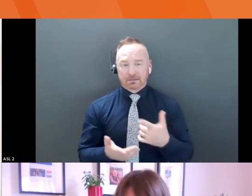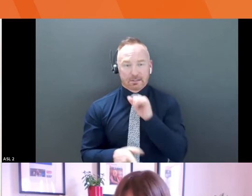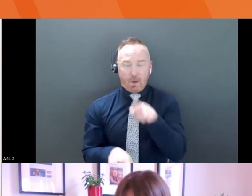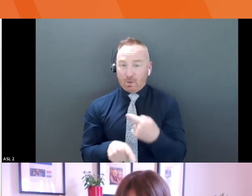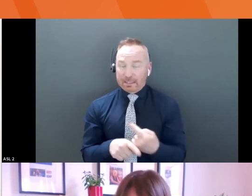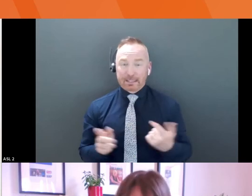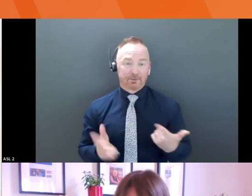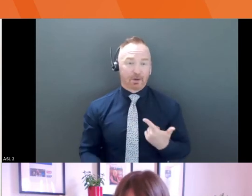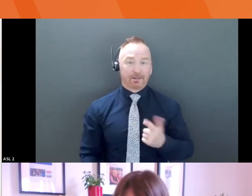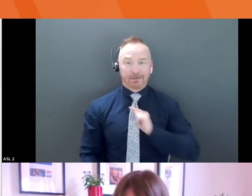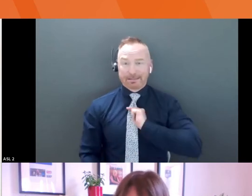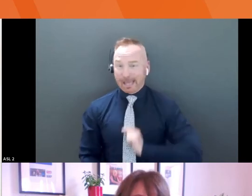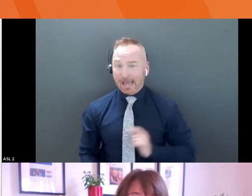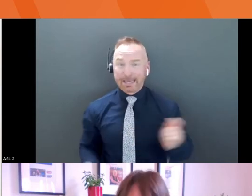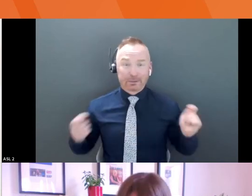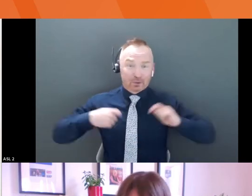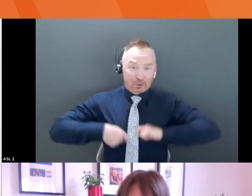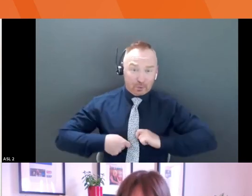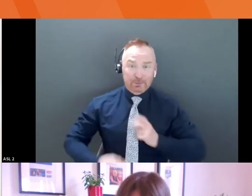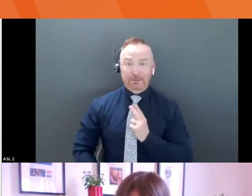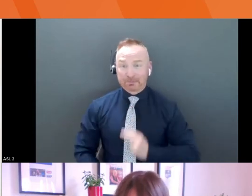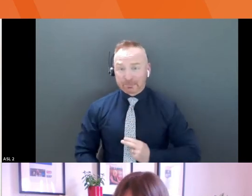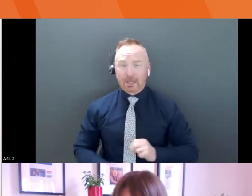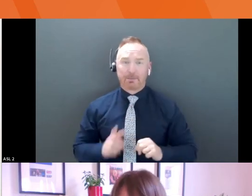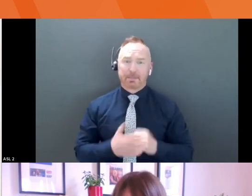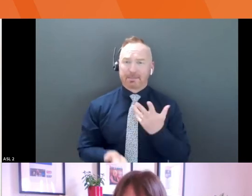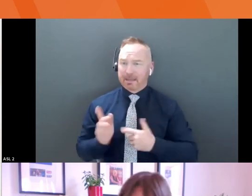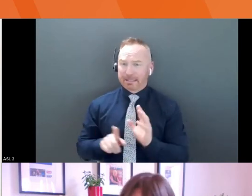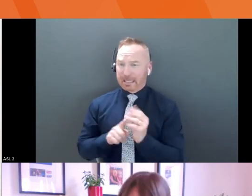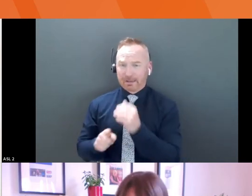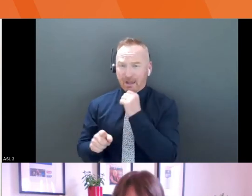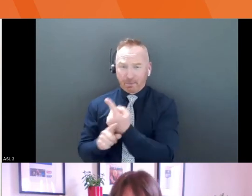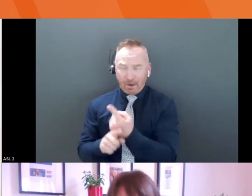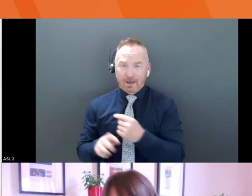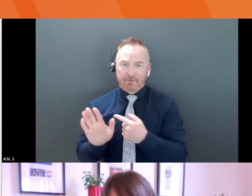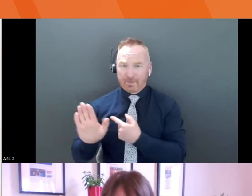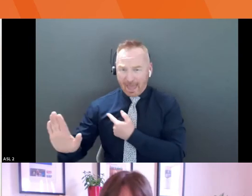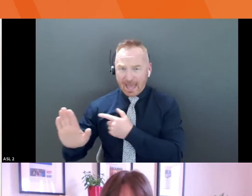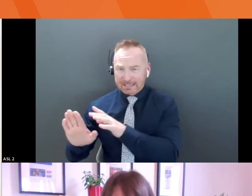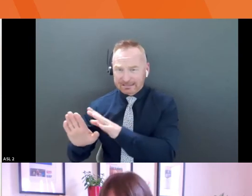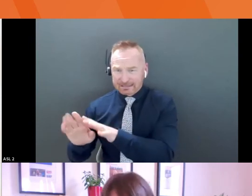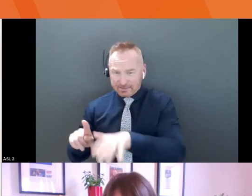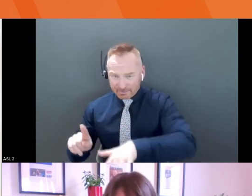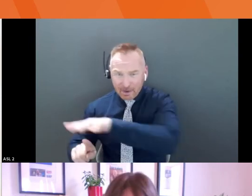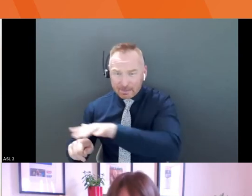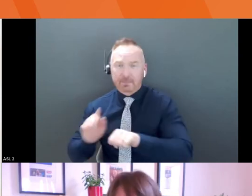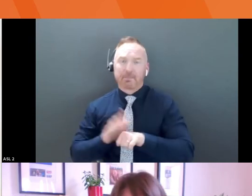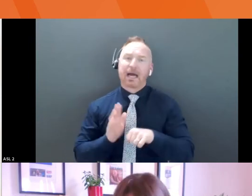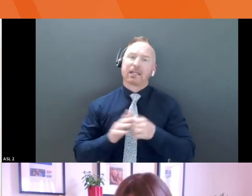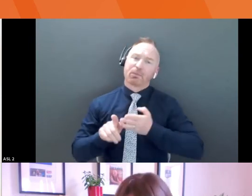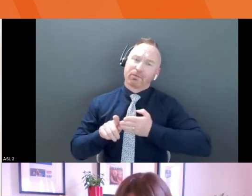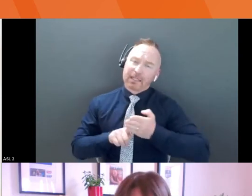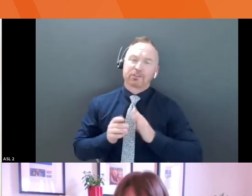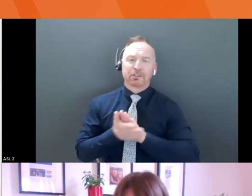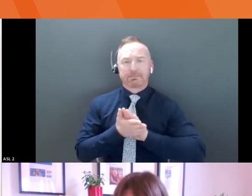tie. If that's not culturally what you're wearing, but it's professional, it's clean. And it's, that's what you want to look like. So if it looks different in your culture,